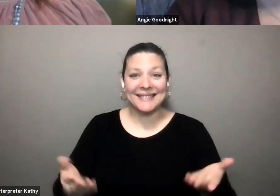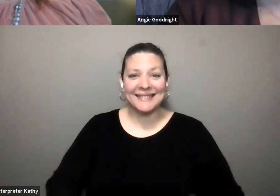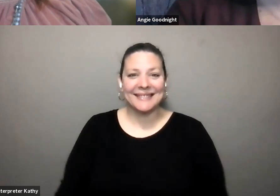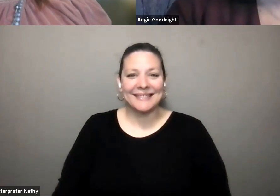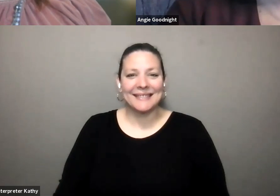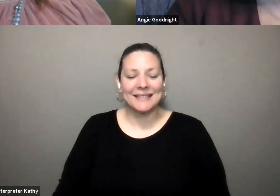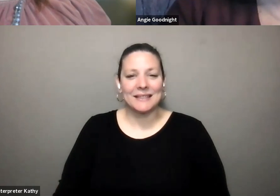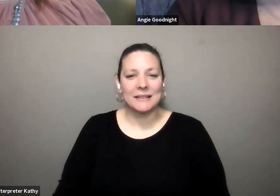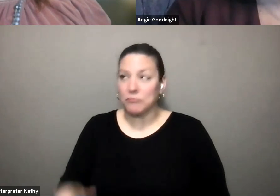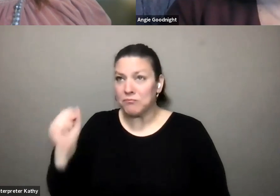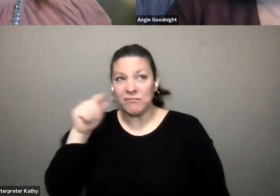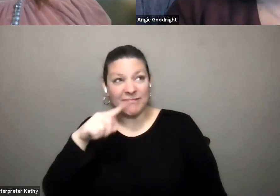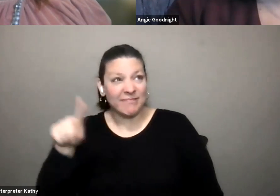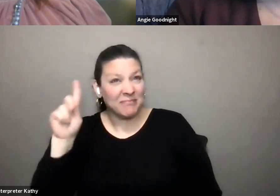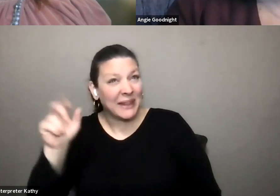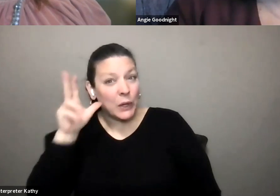you can hear me okay